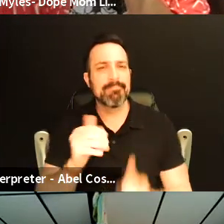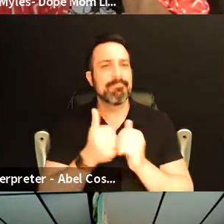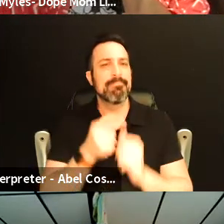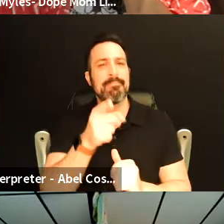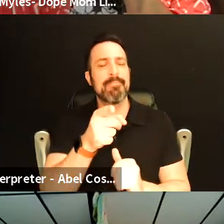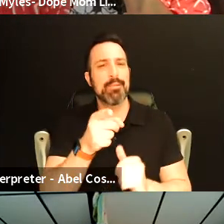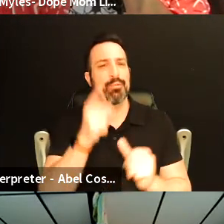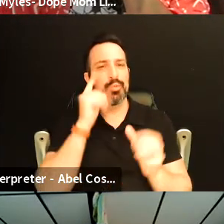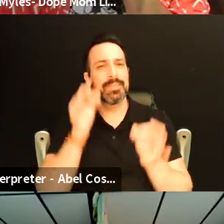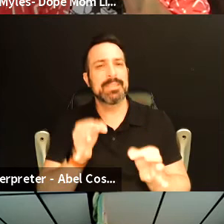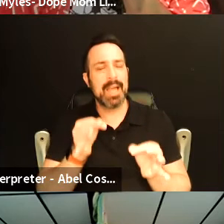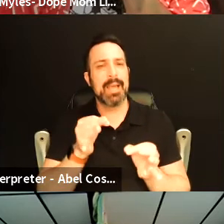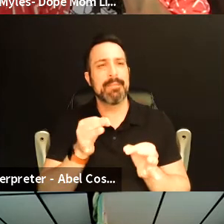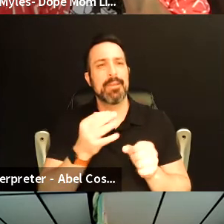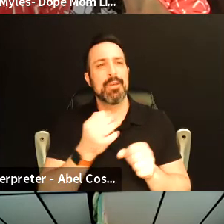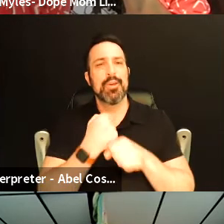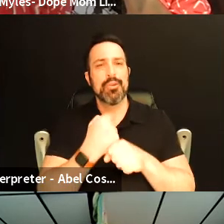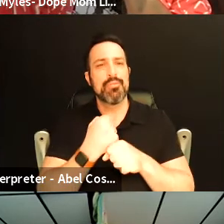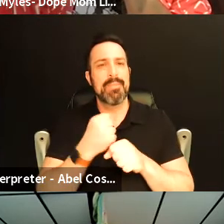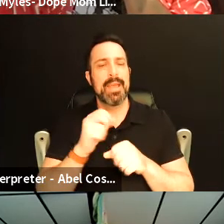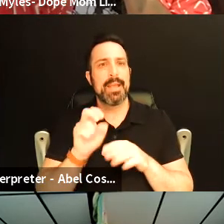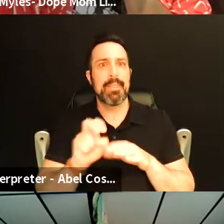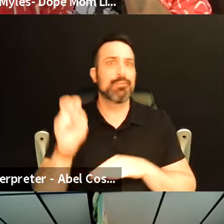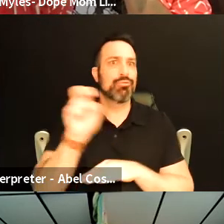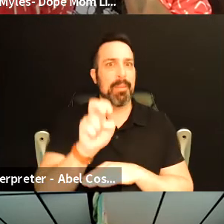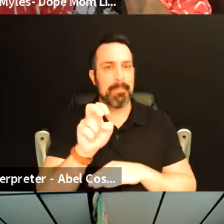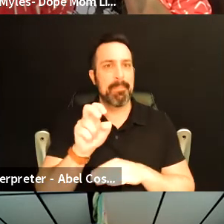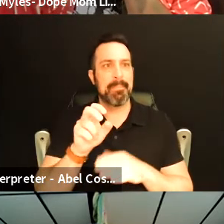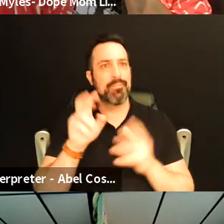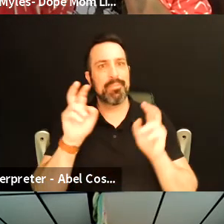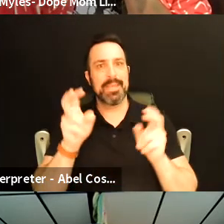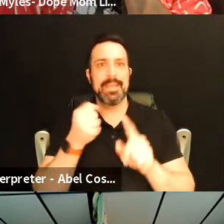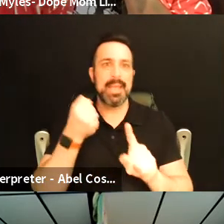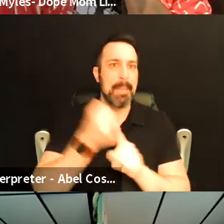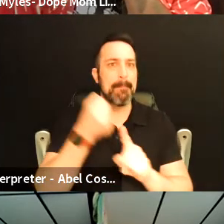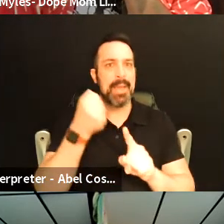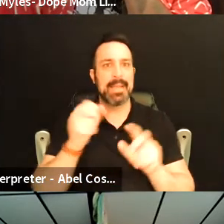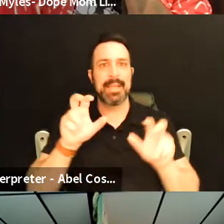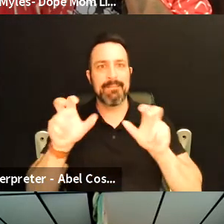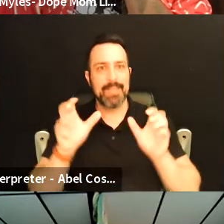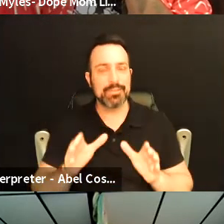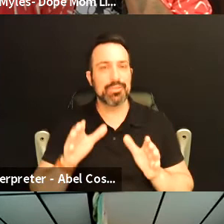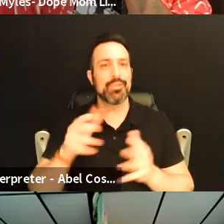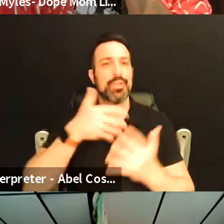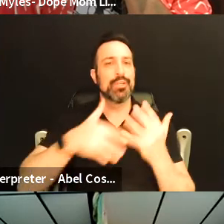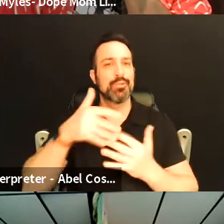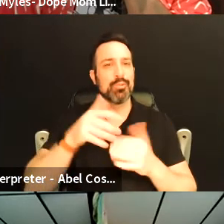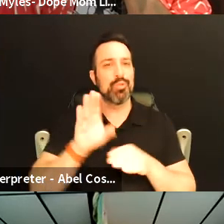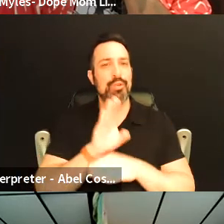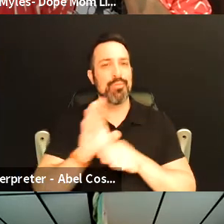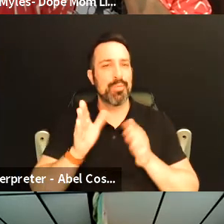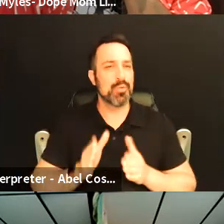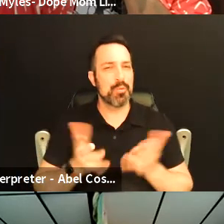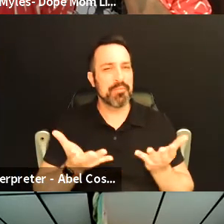you kind of decide to make the jump to be that impact investor and you know social entrepreneur in that way